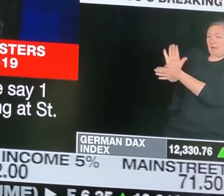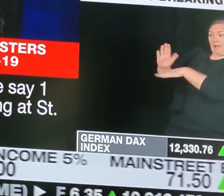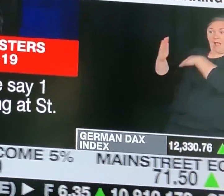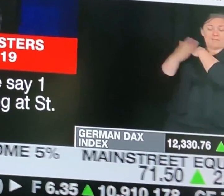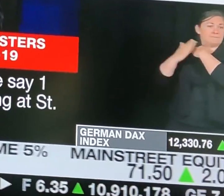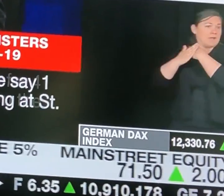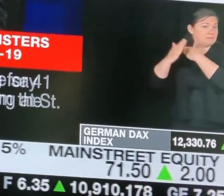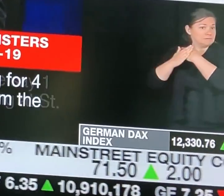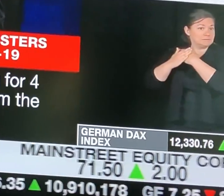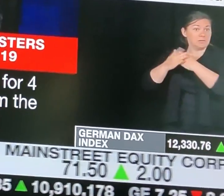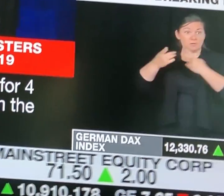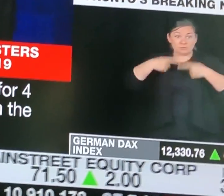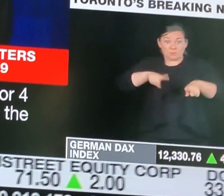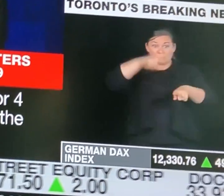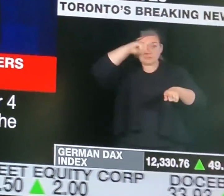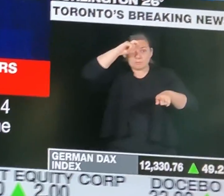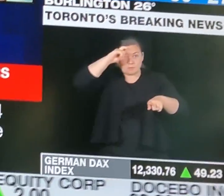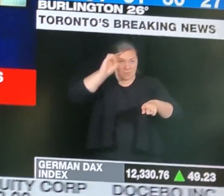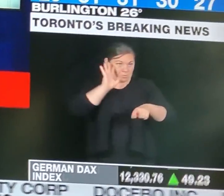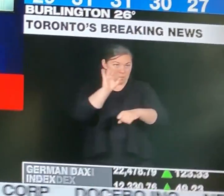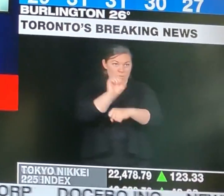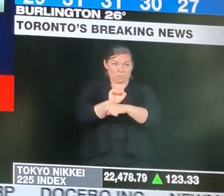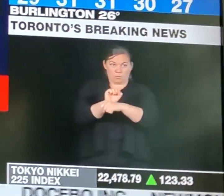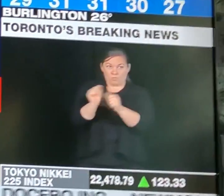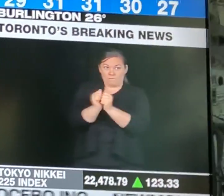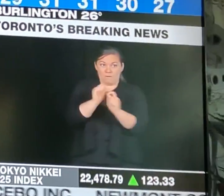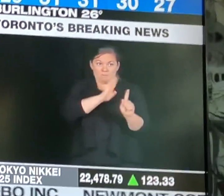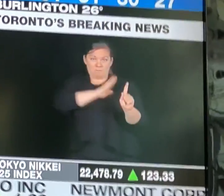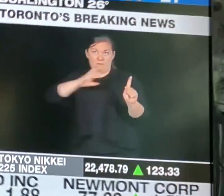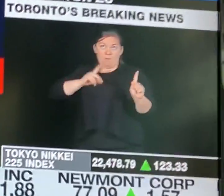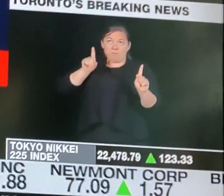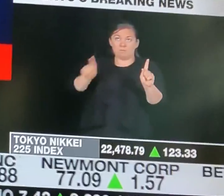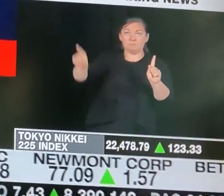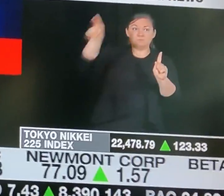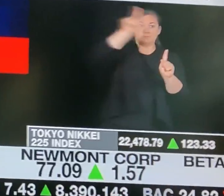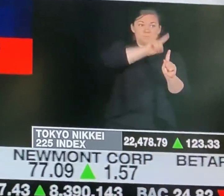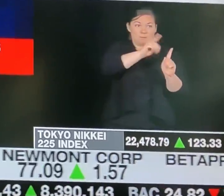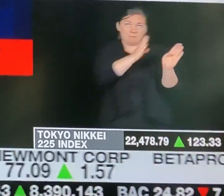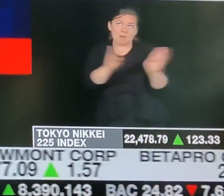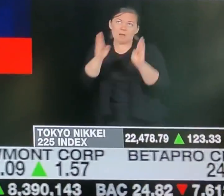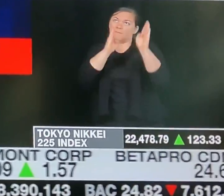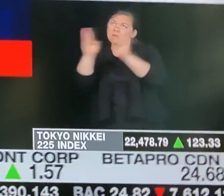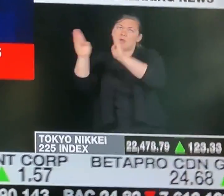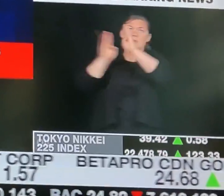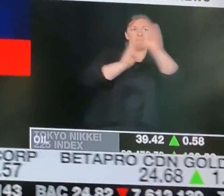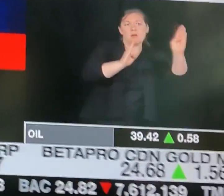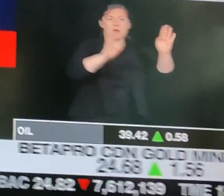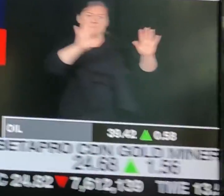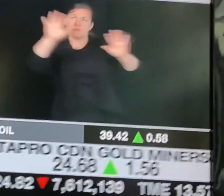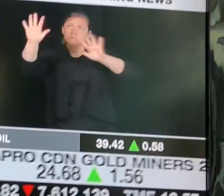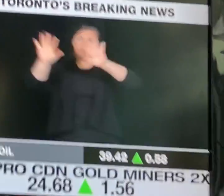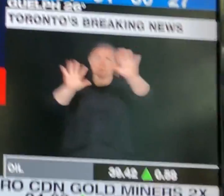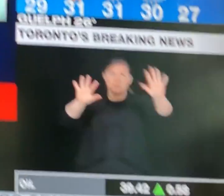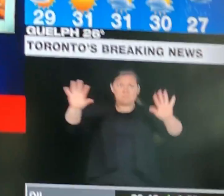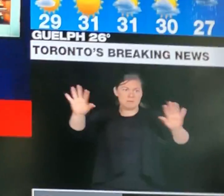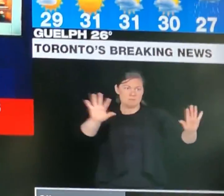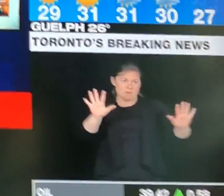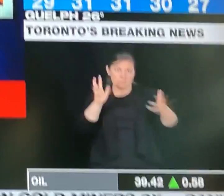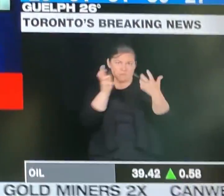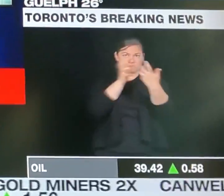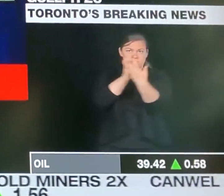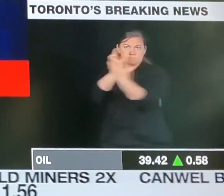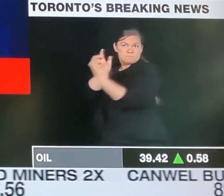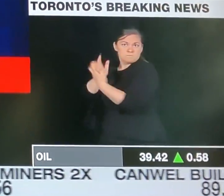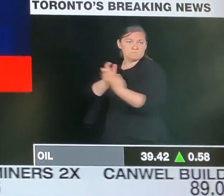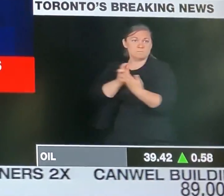details in a moment, but I want to make a few things clear. The fact is, this virus remains a threat, and the health and